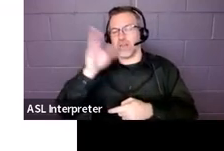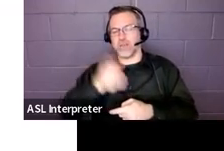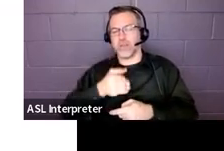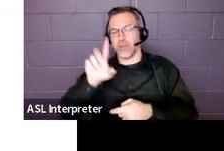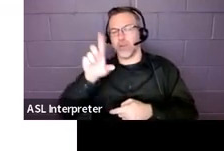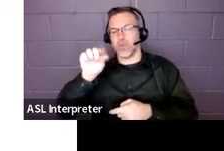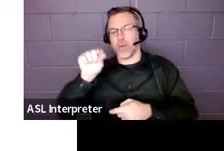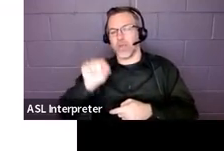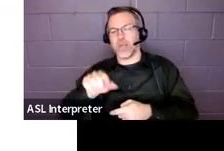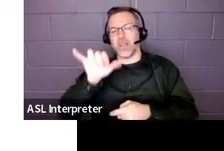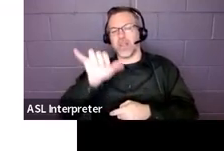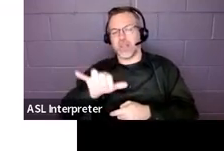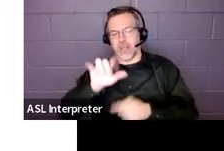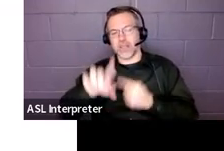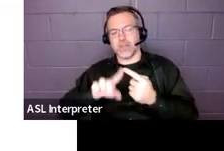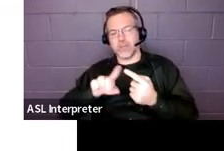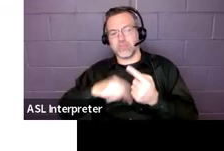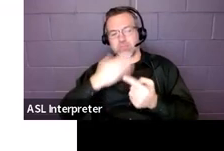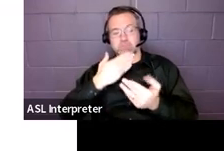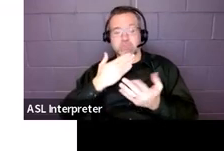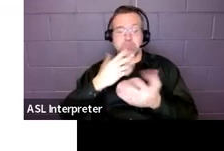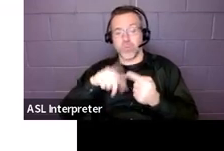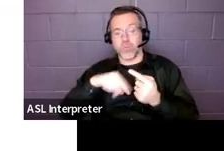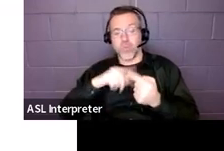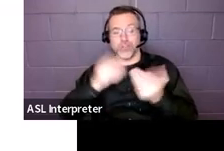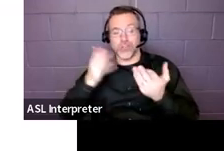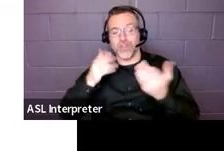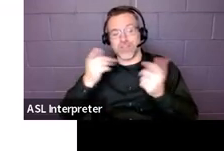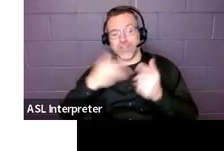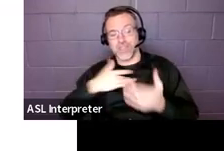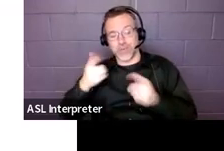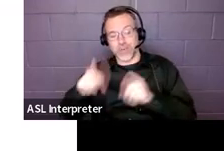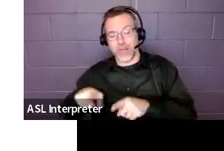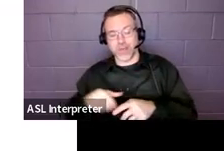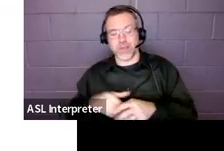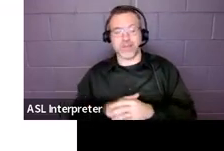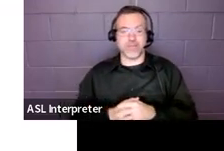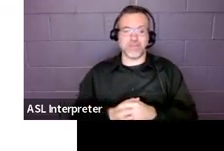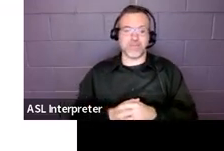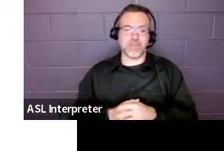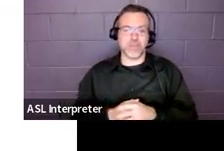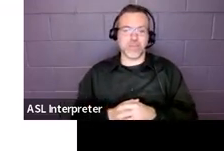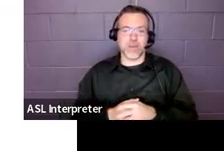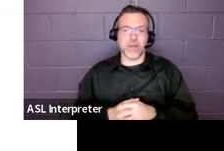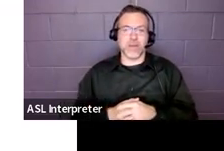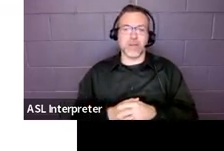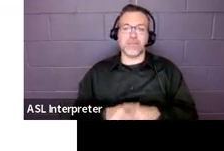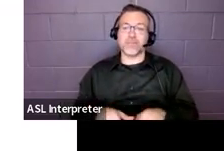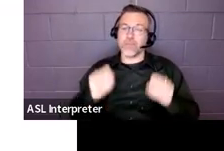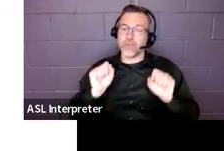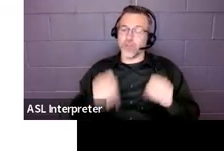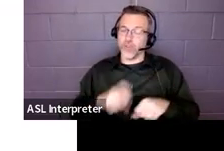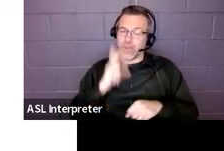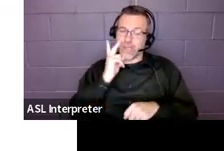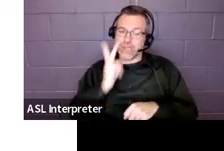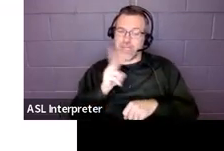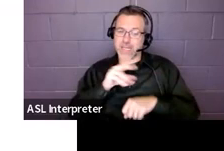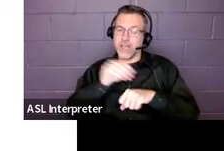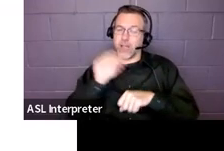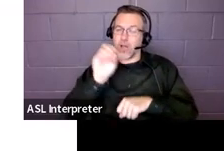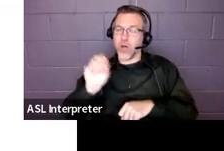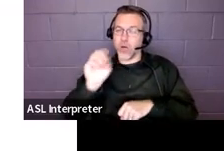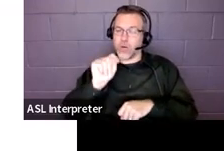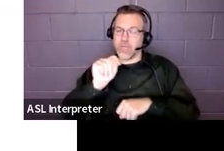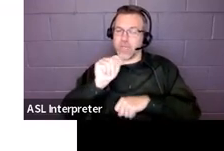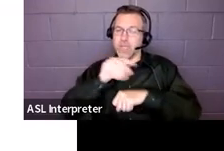happen. So there's there's some guidance. And you can see that the consult, the OT consult